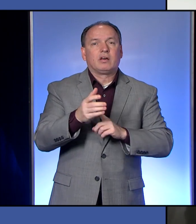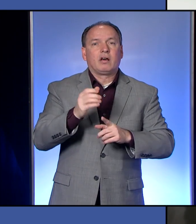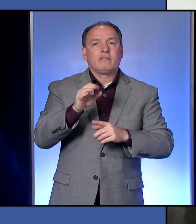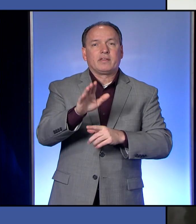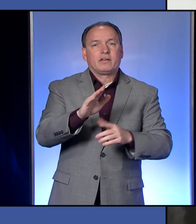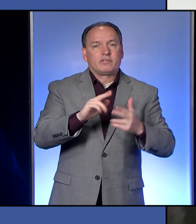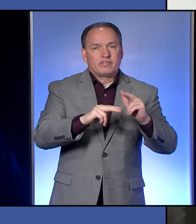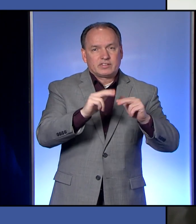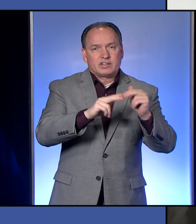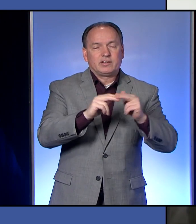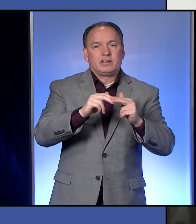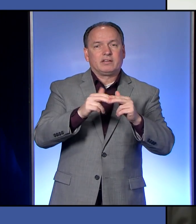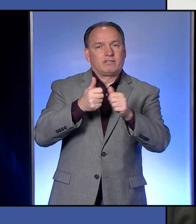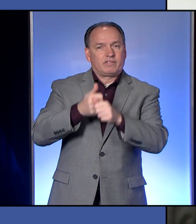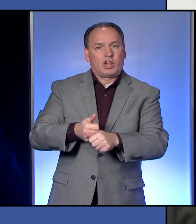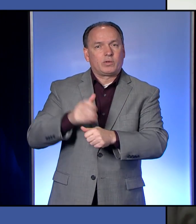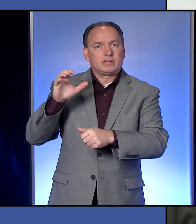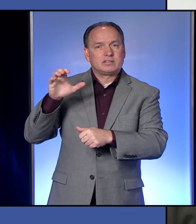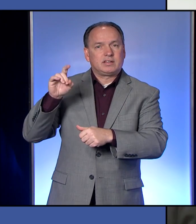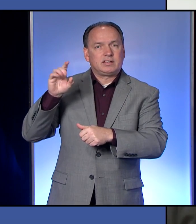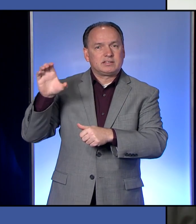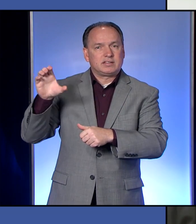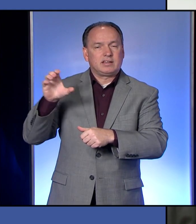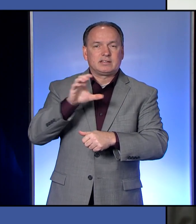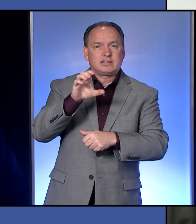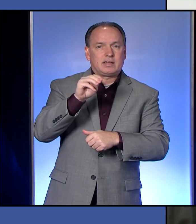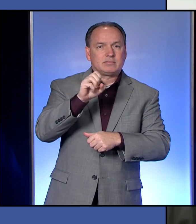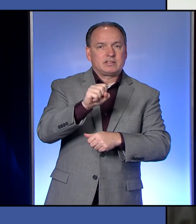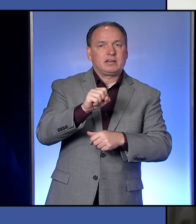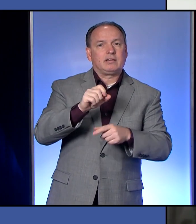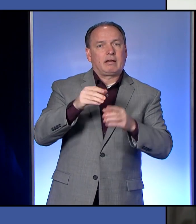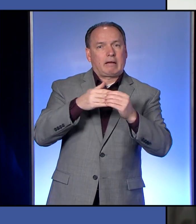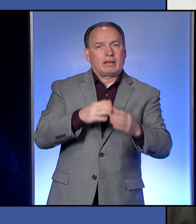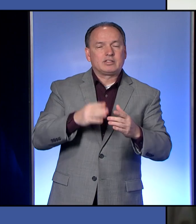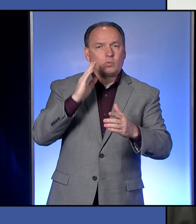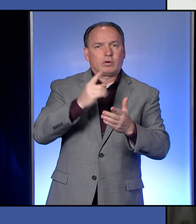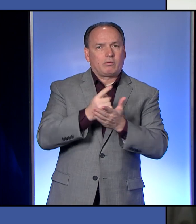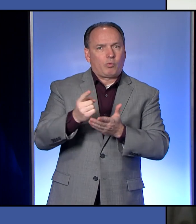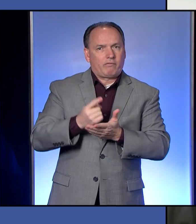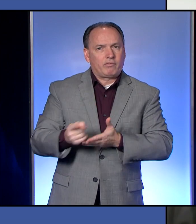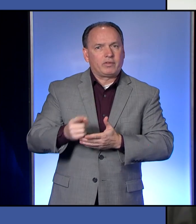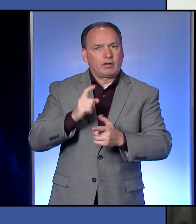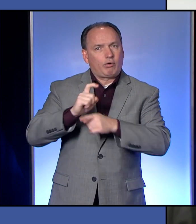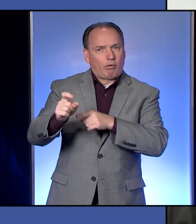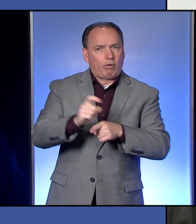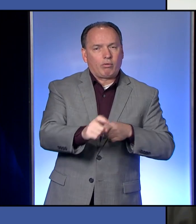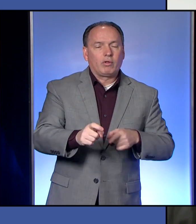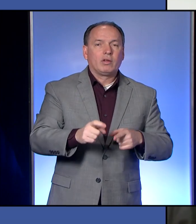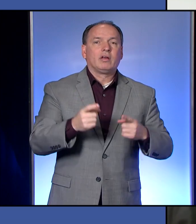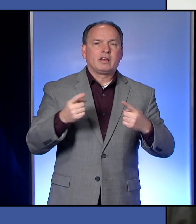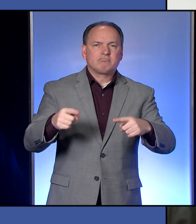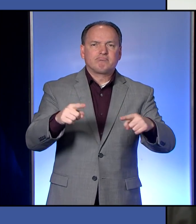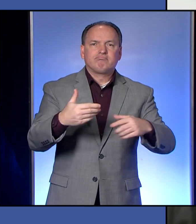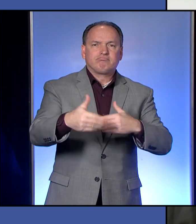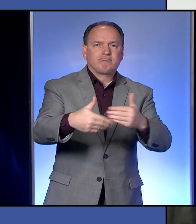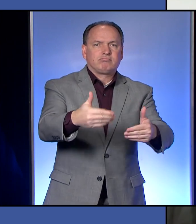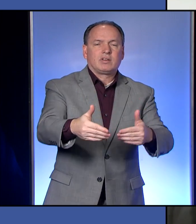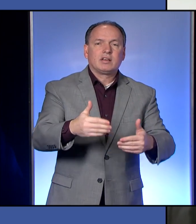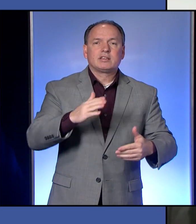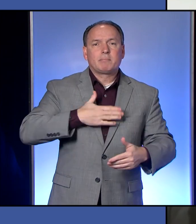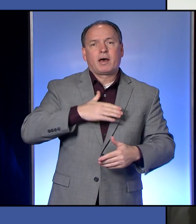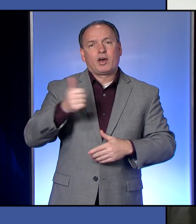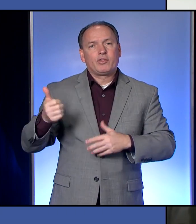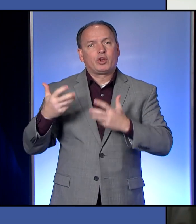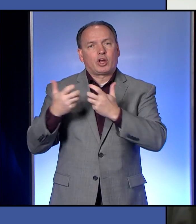and the CDC guidelines. These calls will be weekly or as needed as things come to pass. As my other colleagues,